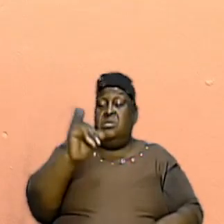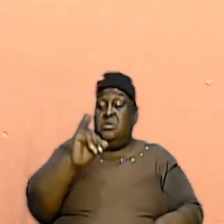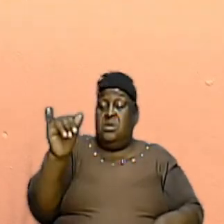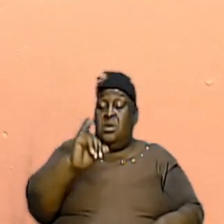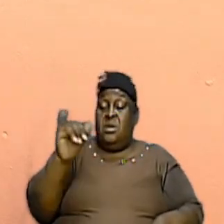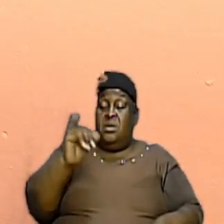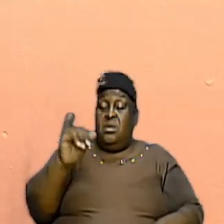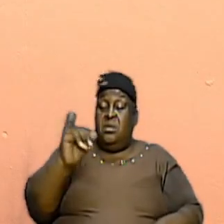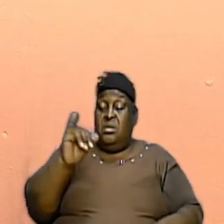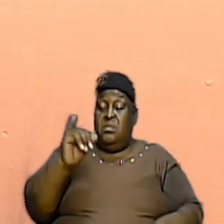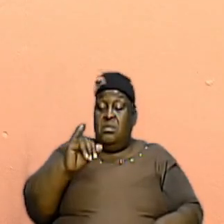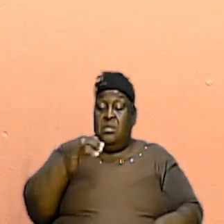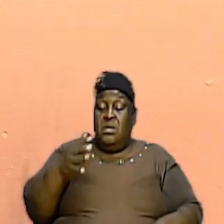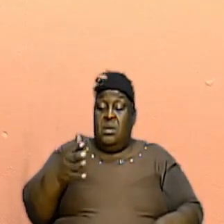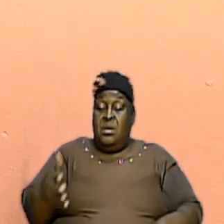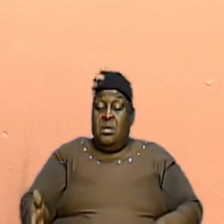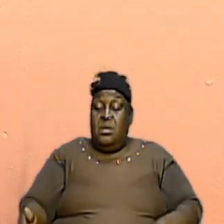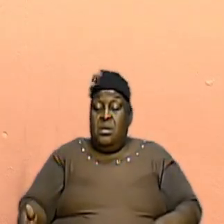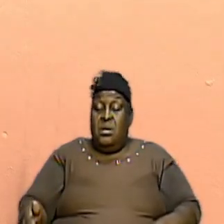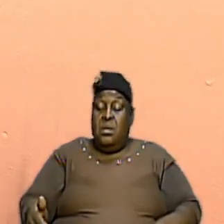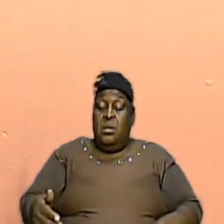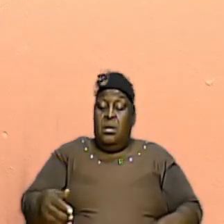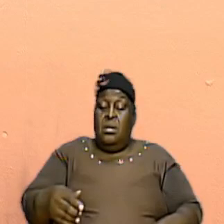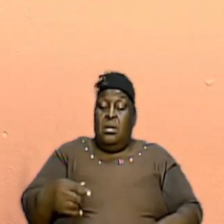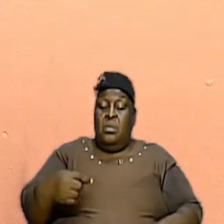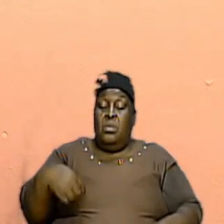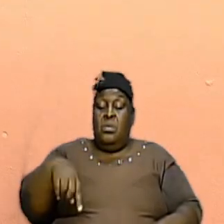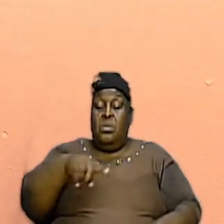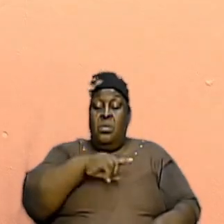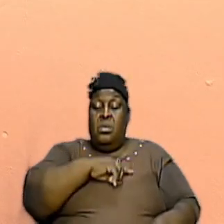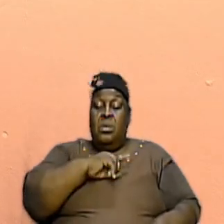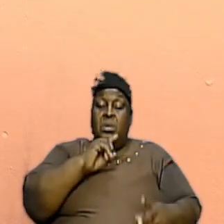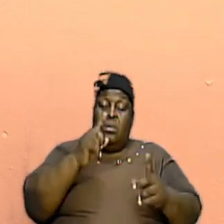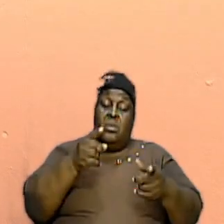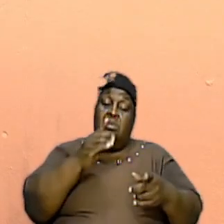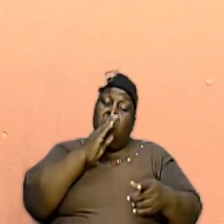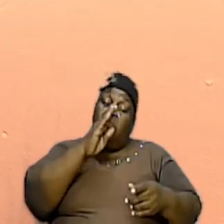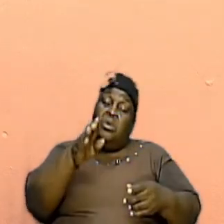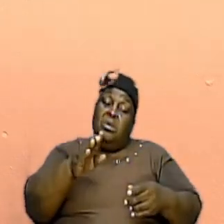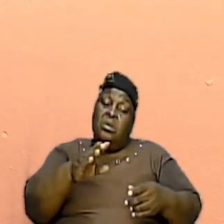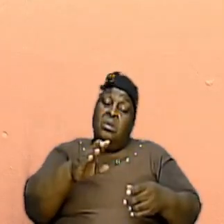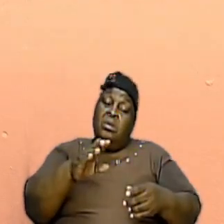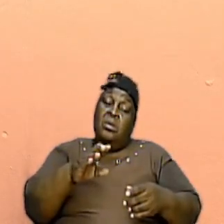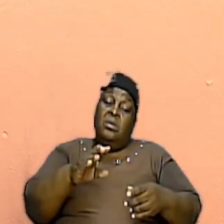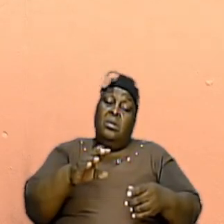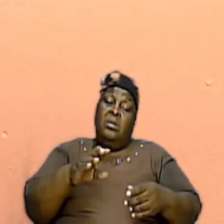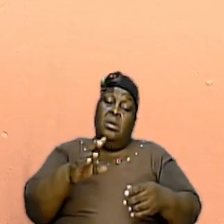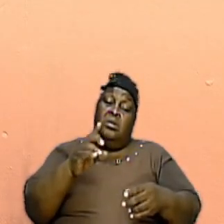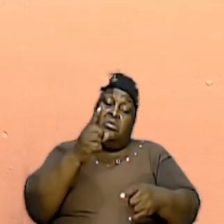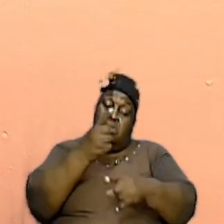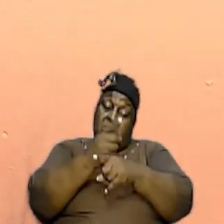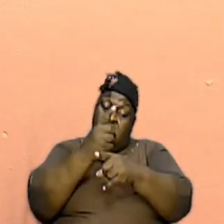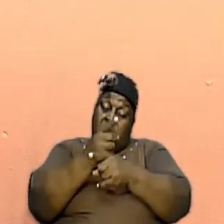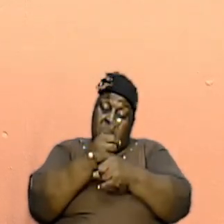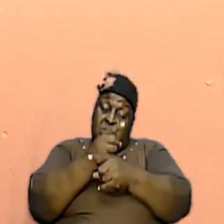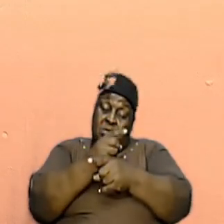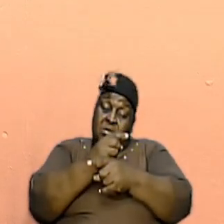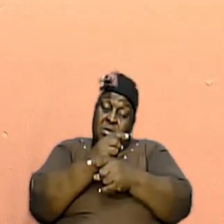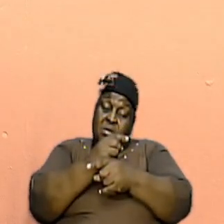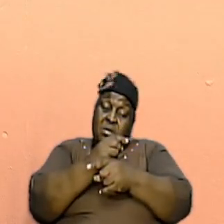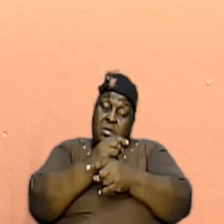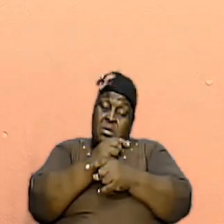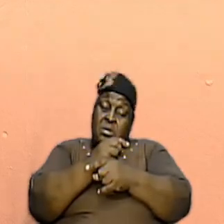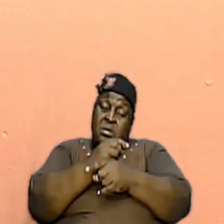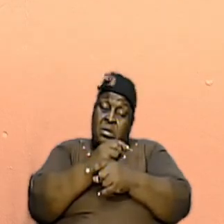we treat God and we are going to be held to account one of these days brethren